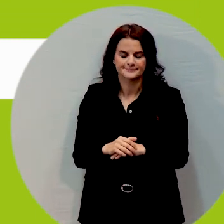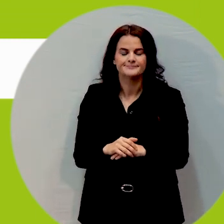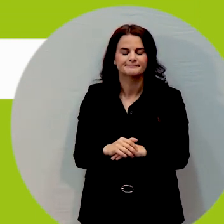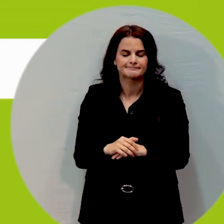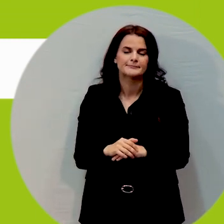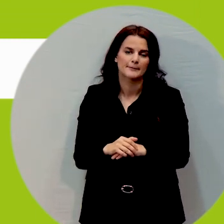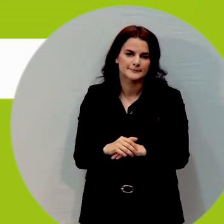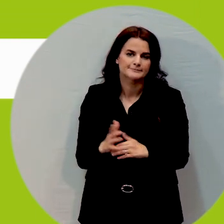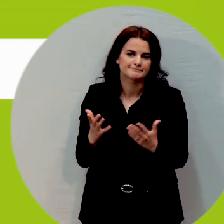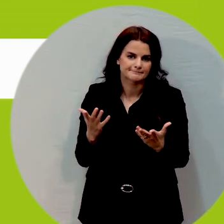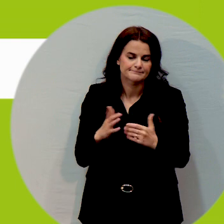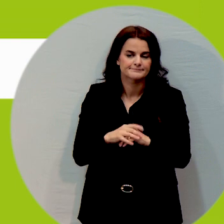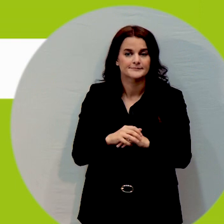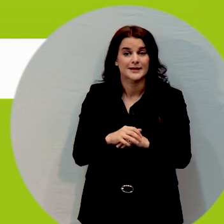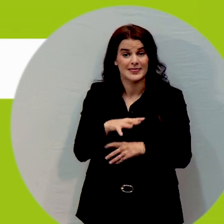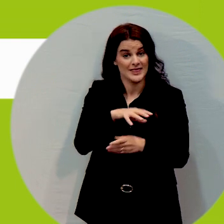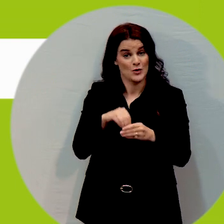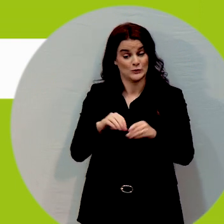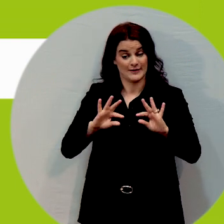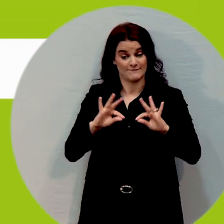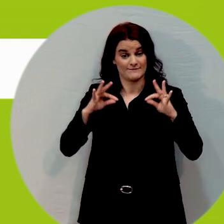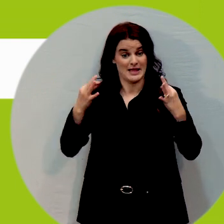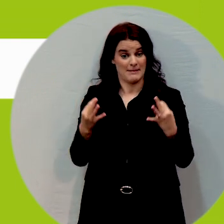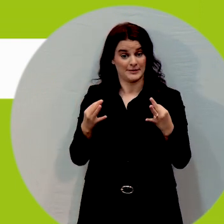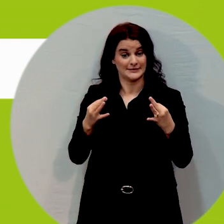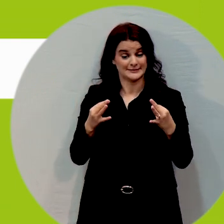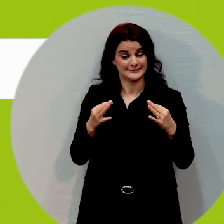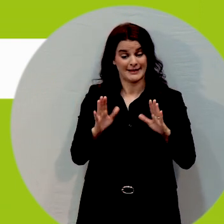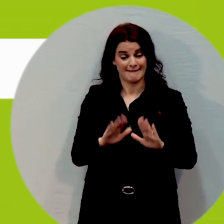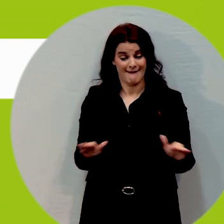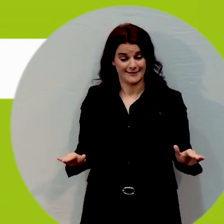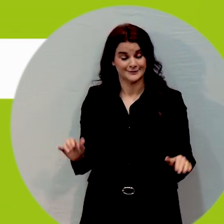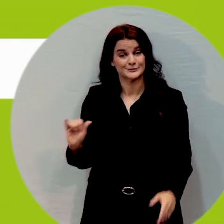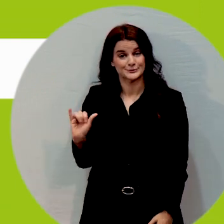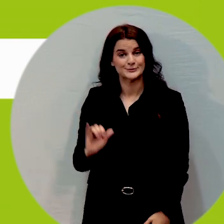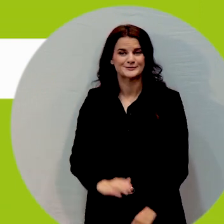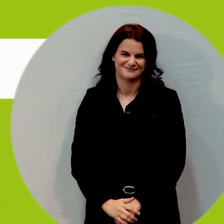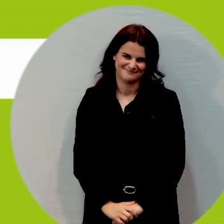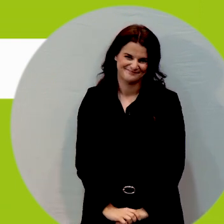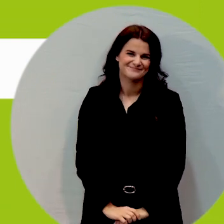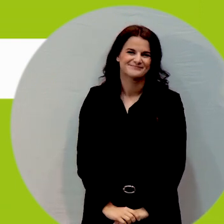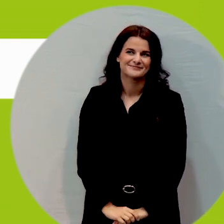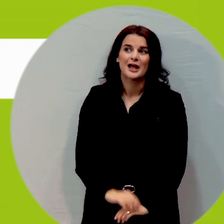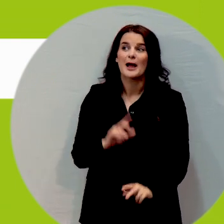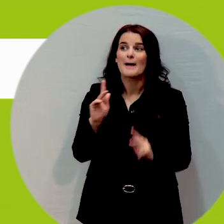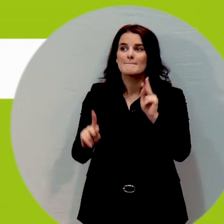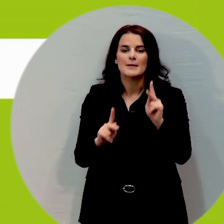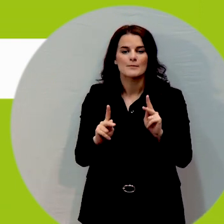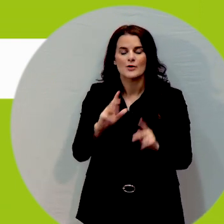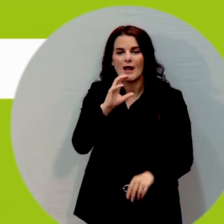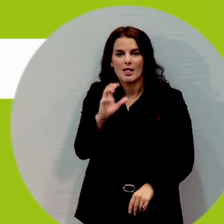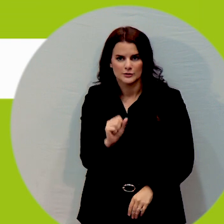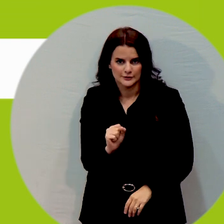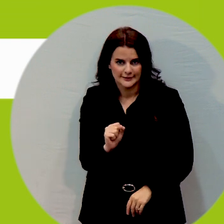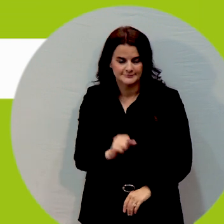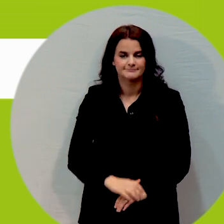That also includes families and kids, people who are elderly,